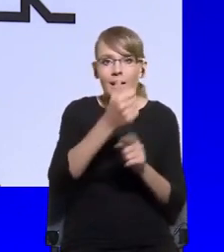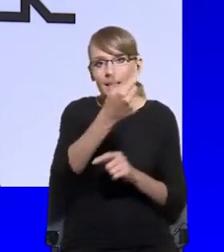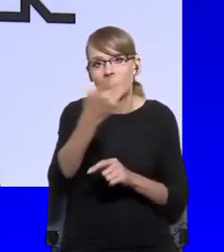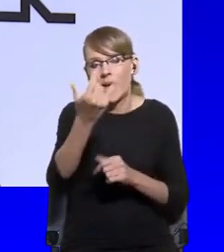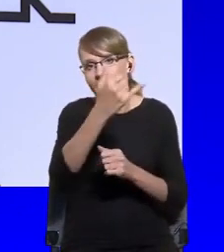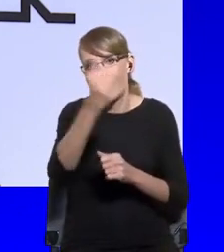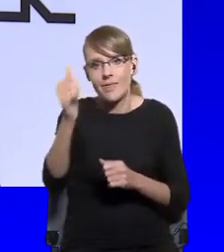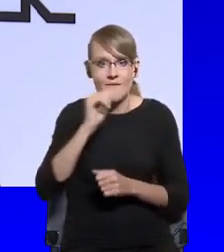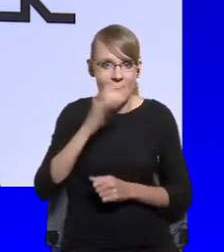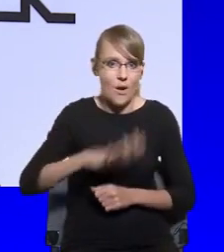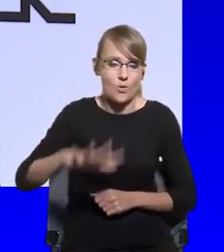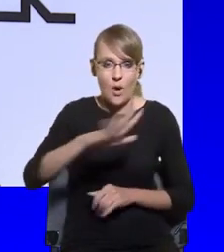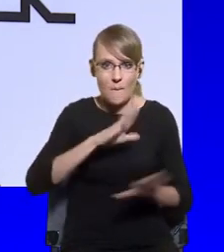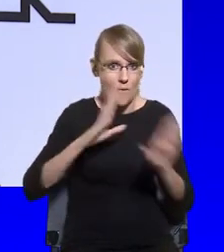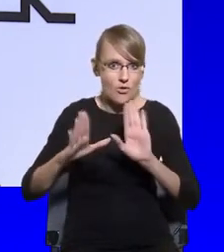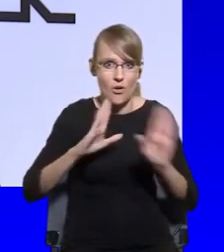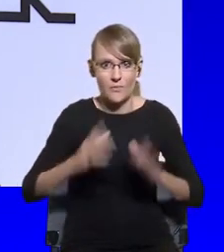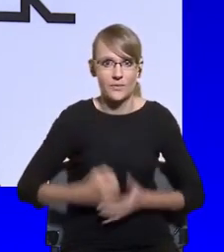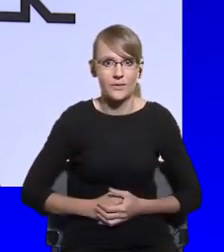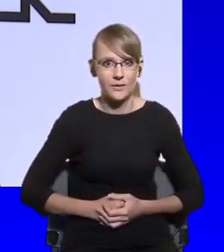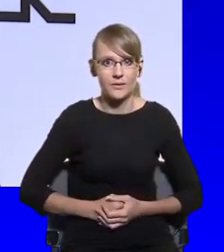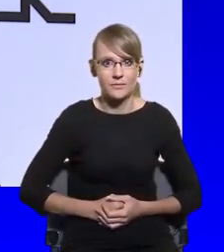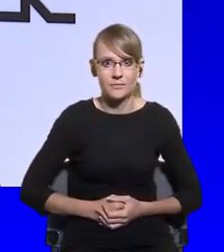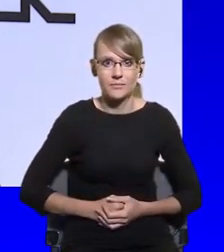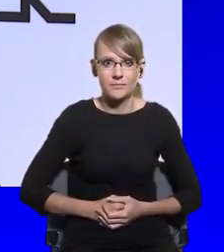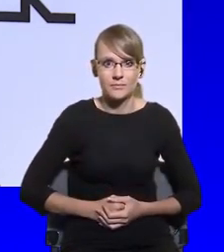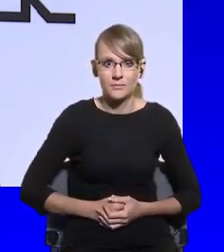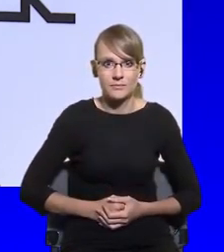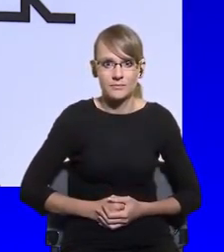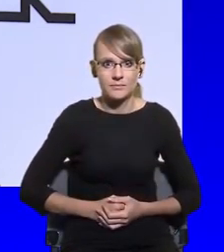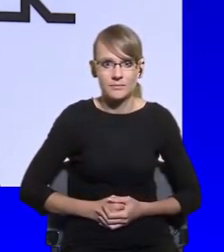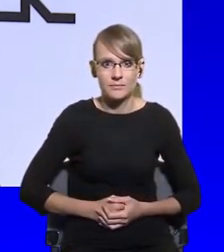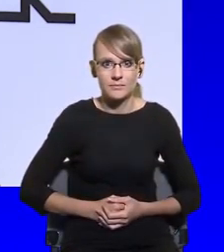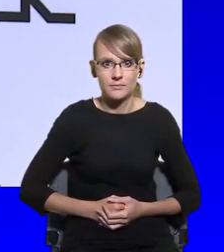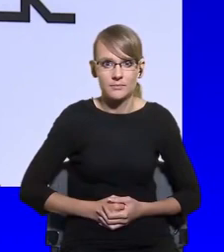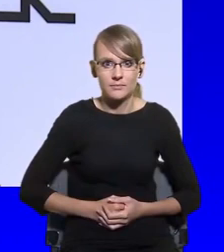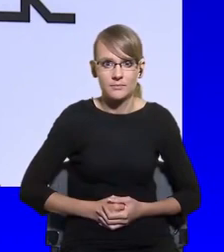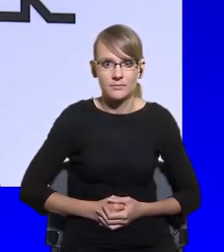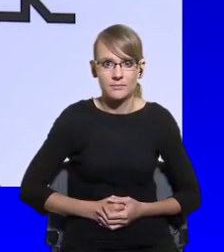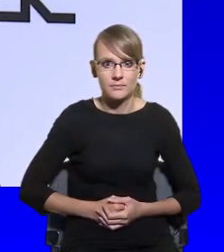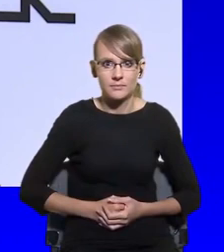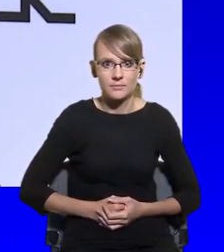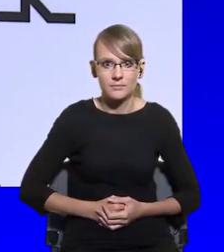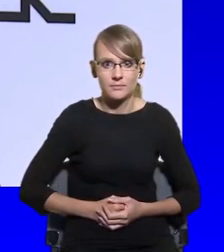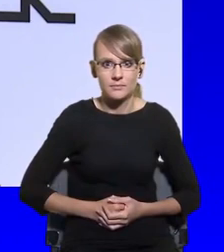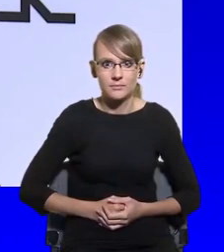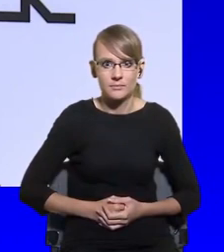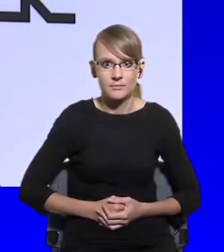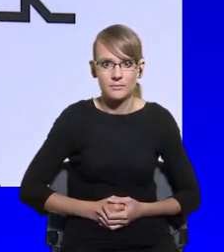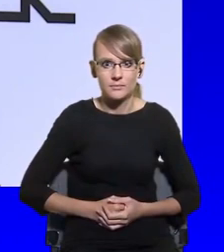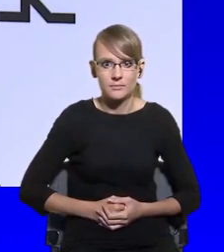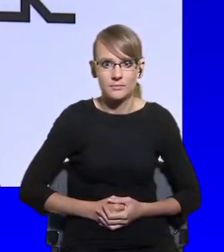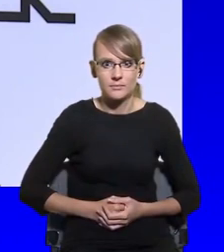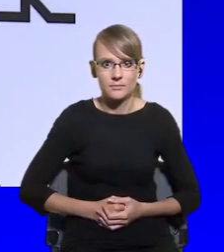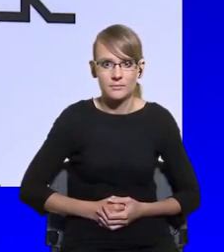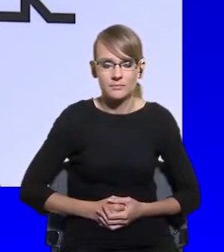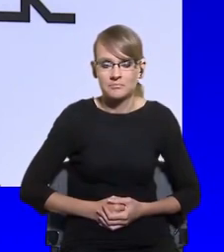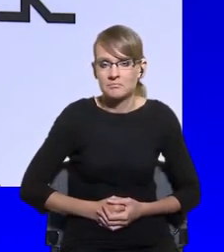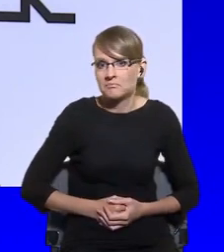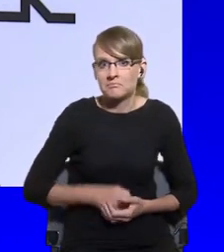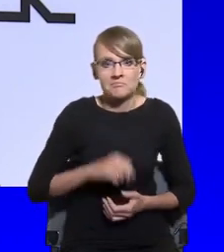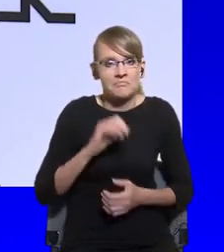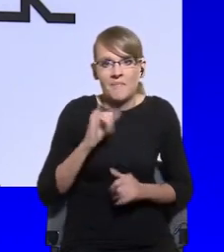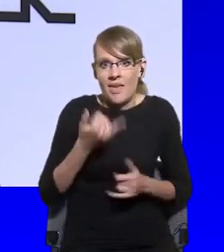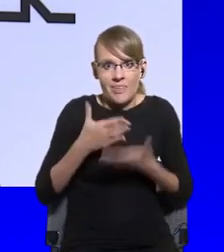How do you deal with it? I mean, is it